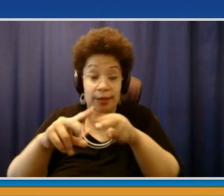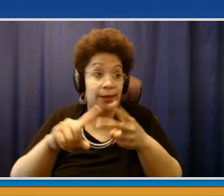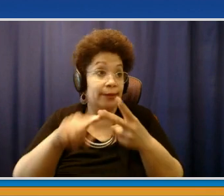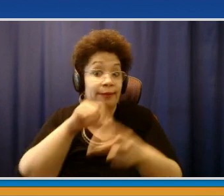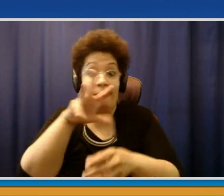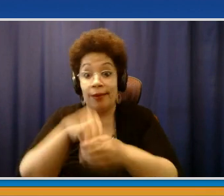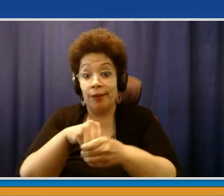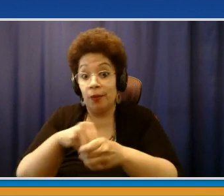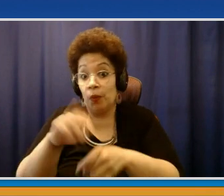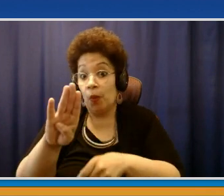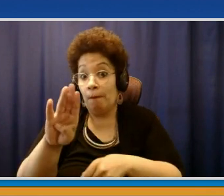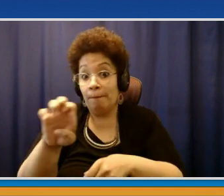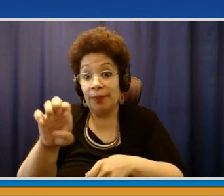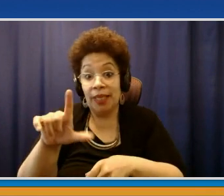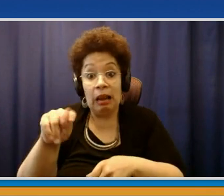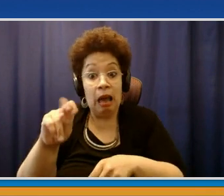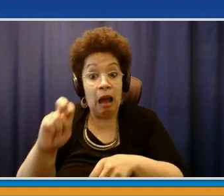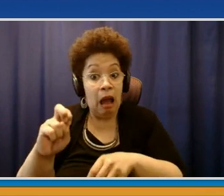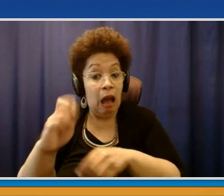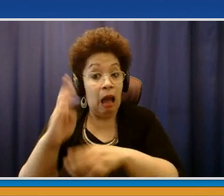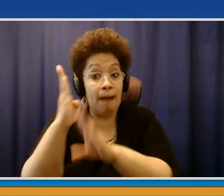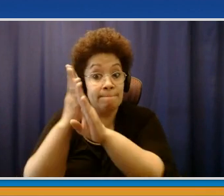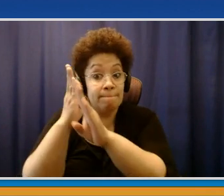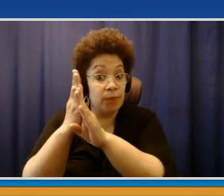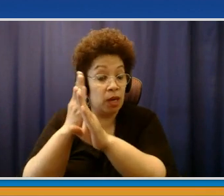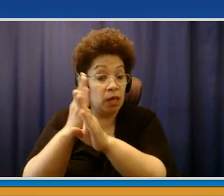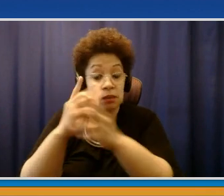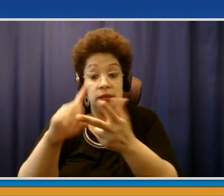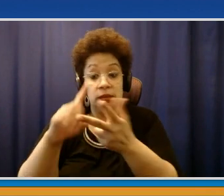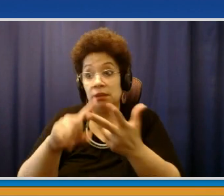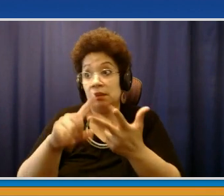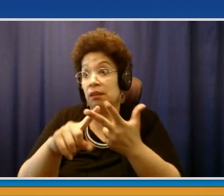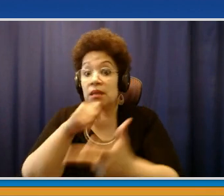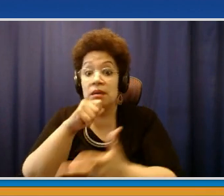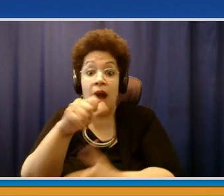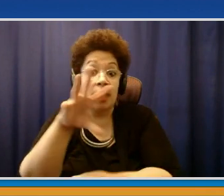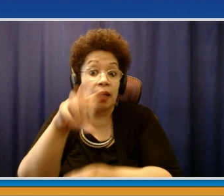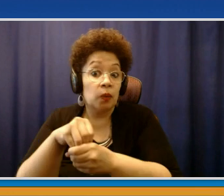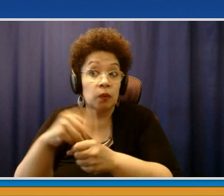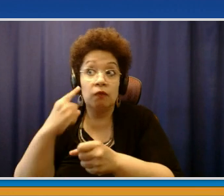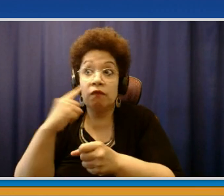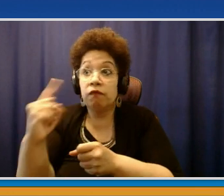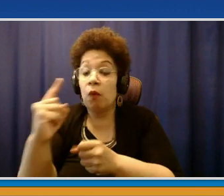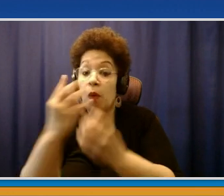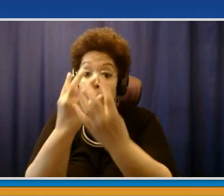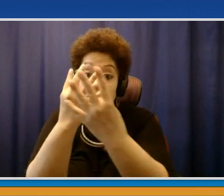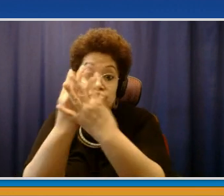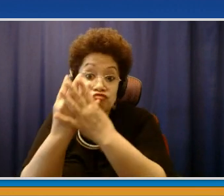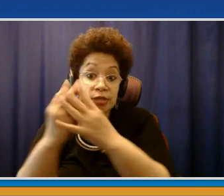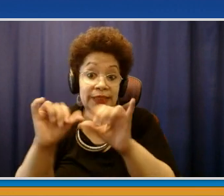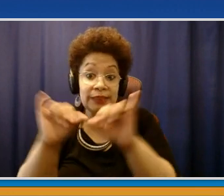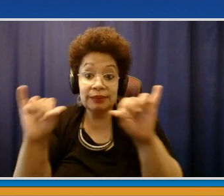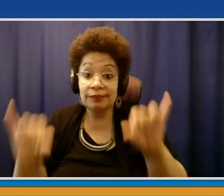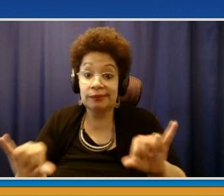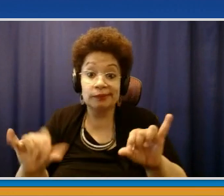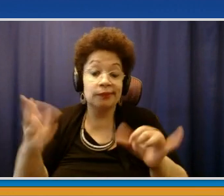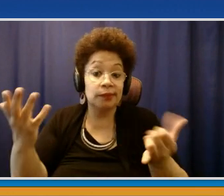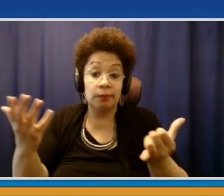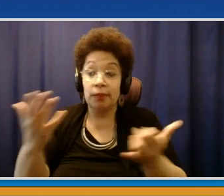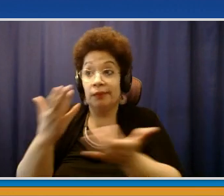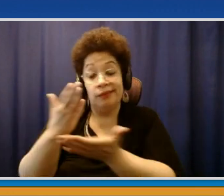We run a county jail. So there are certain circumstances that fall within the authority of county government, which the mask policy will not yet apply.